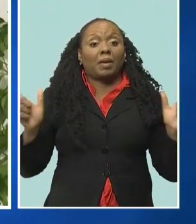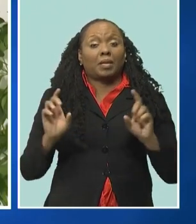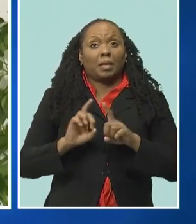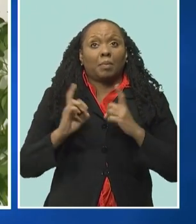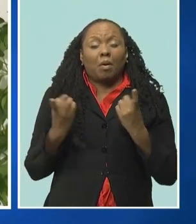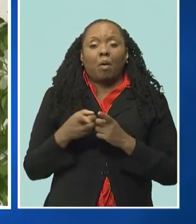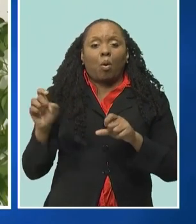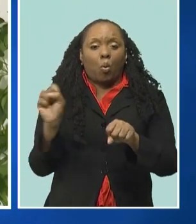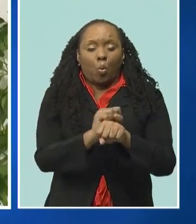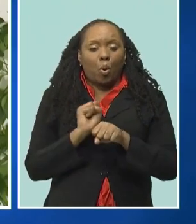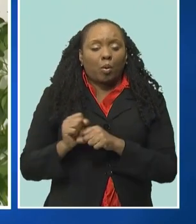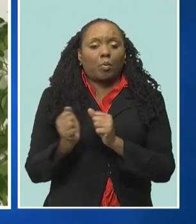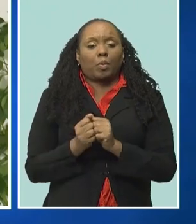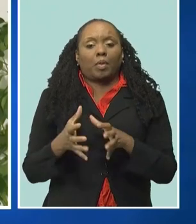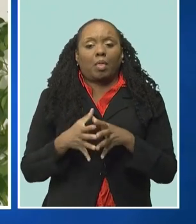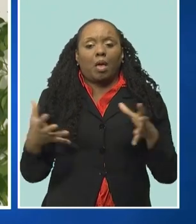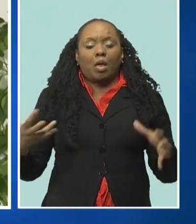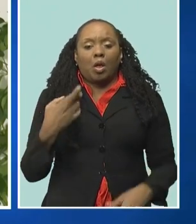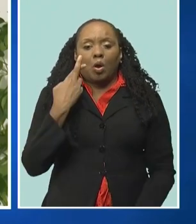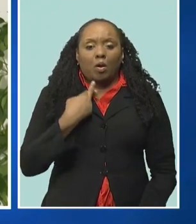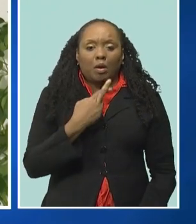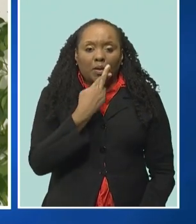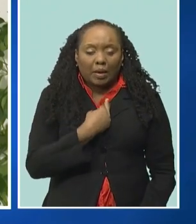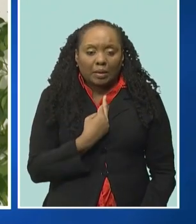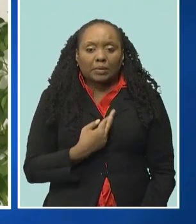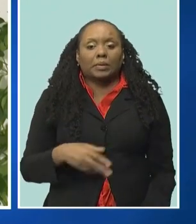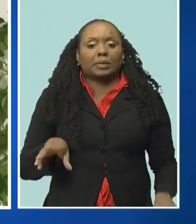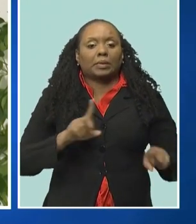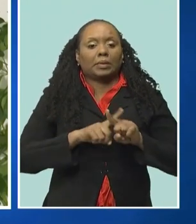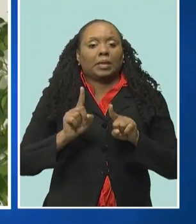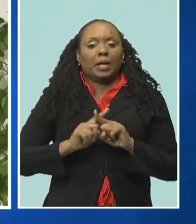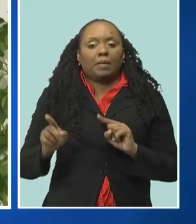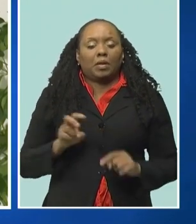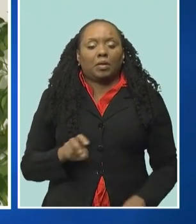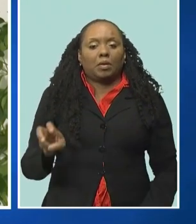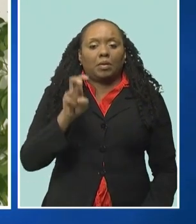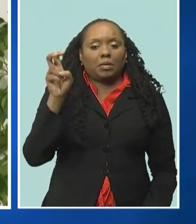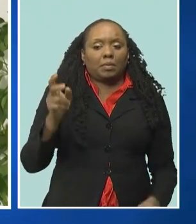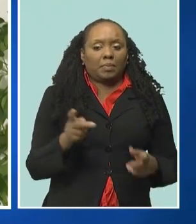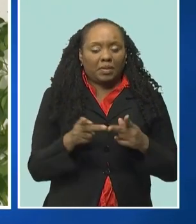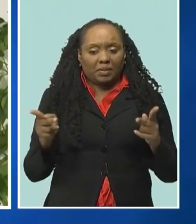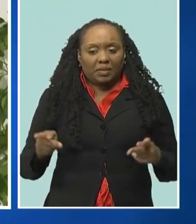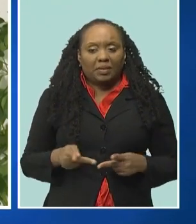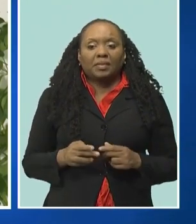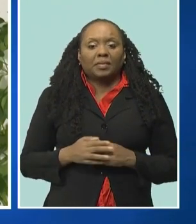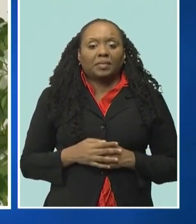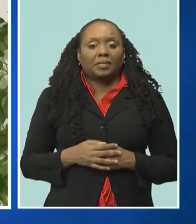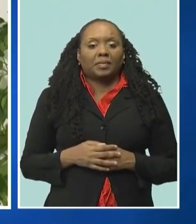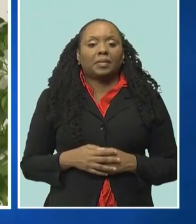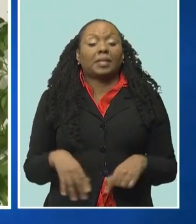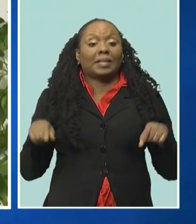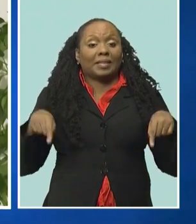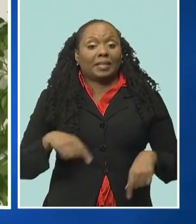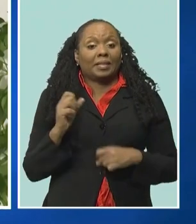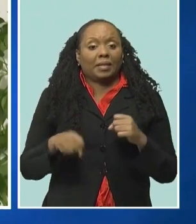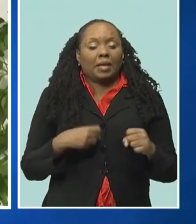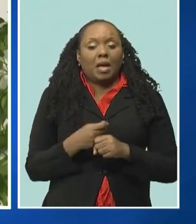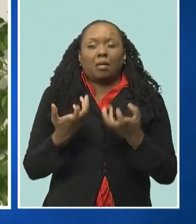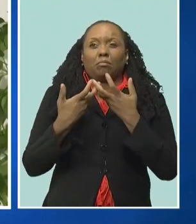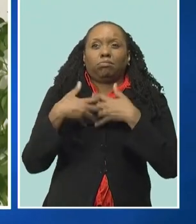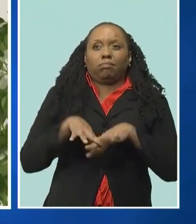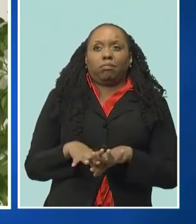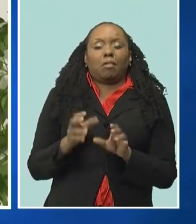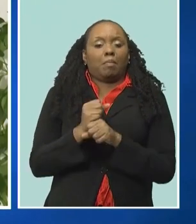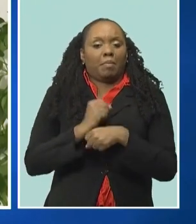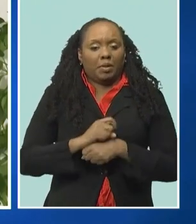working with a lot of these restaurants and various tourism attractions in general. And so this year, we're making sure that we integrate that component